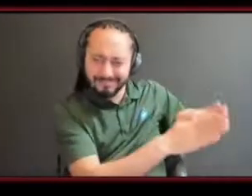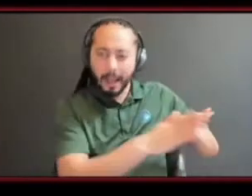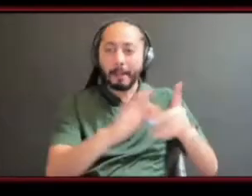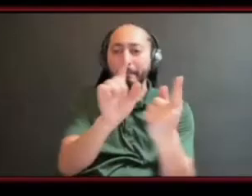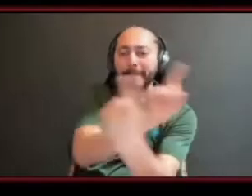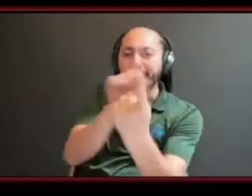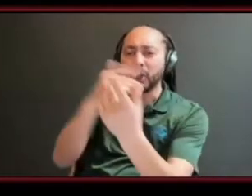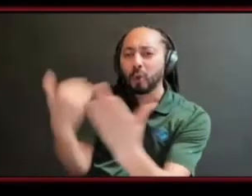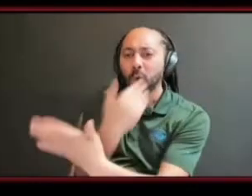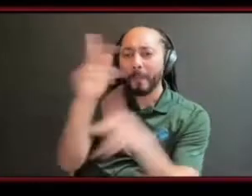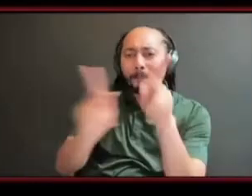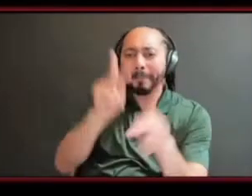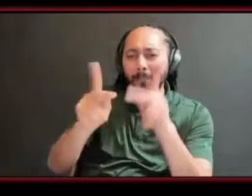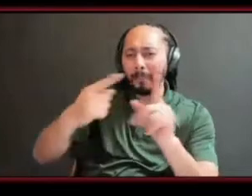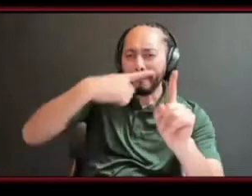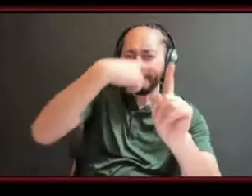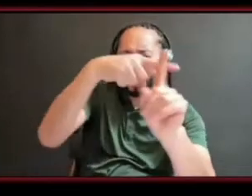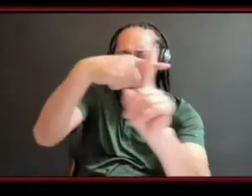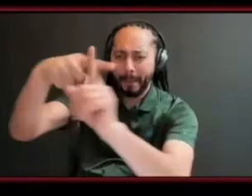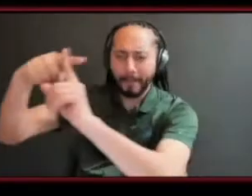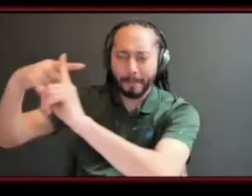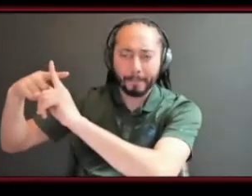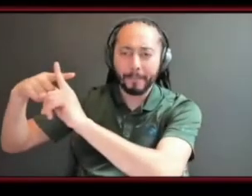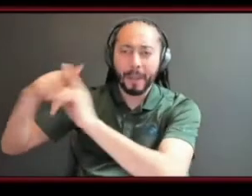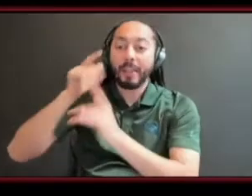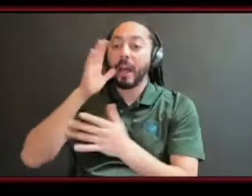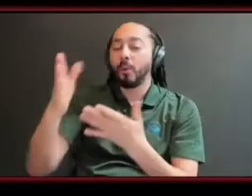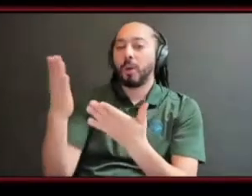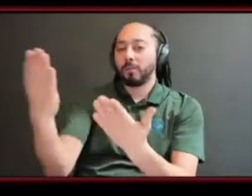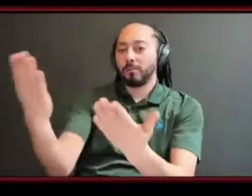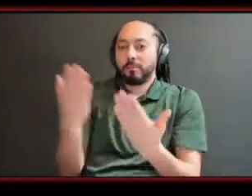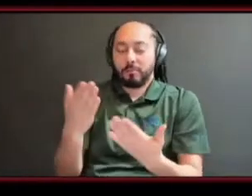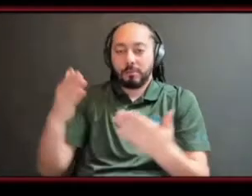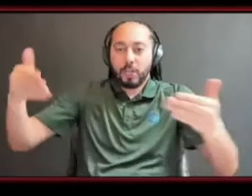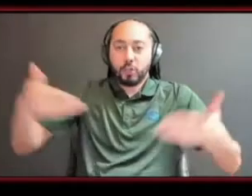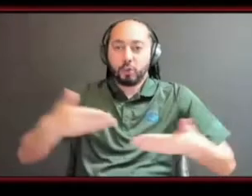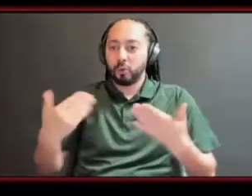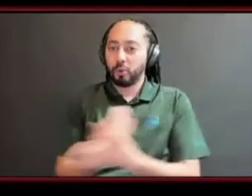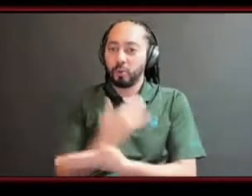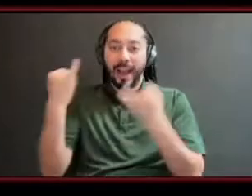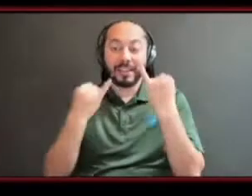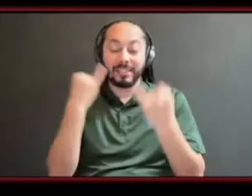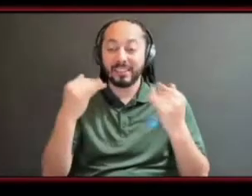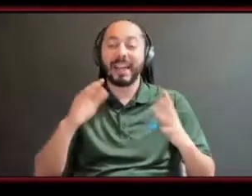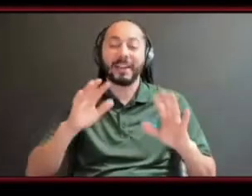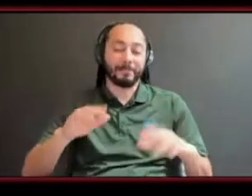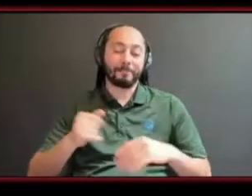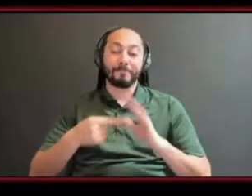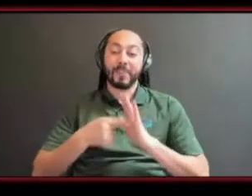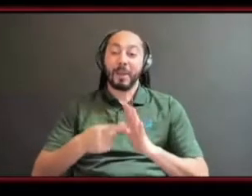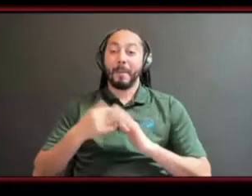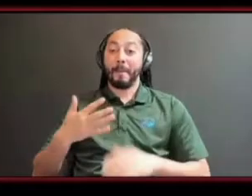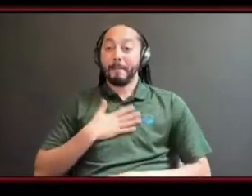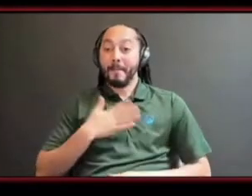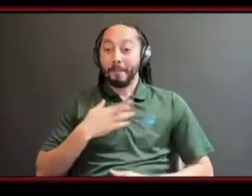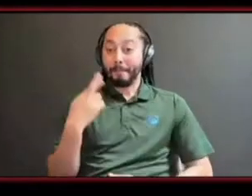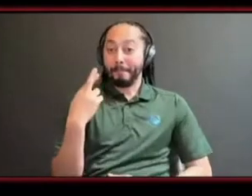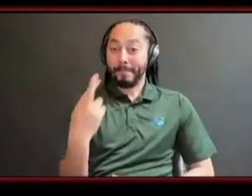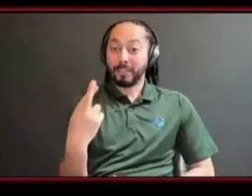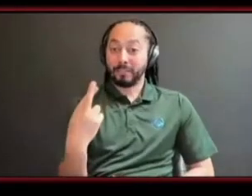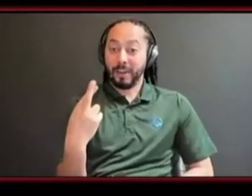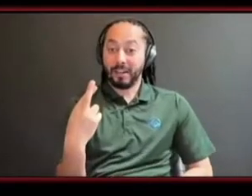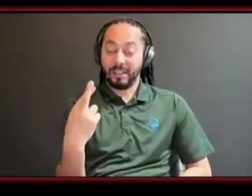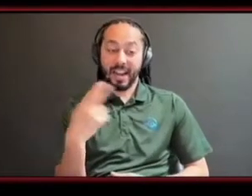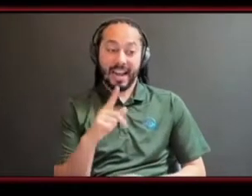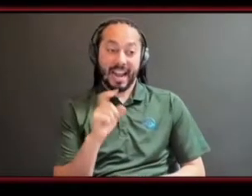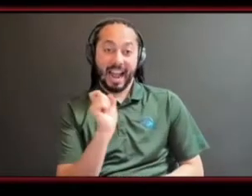new ideas to you because like even even in my own circle it's like one of my best like if i call my best friend and look for advice like nine times out of